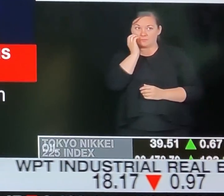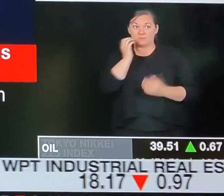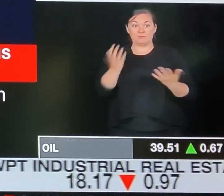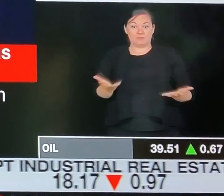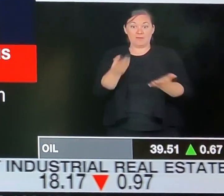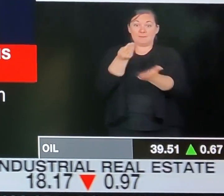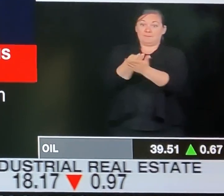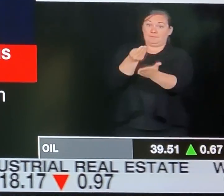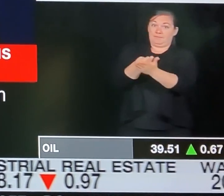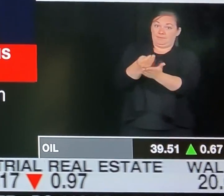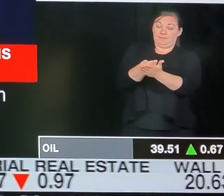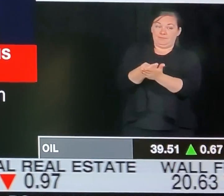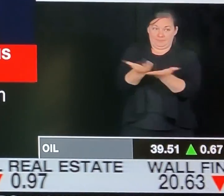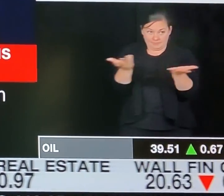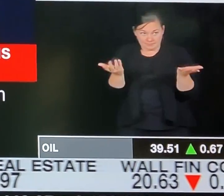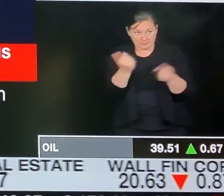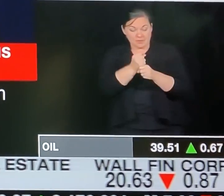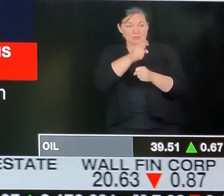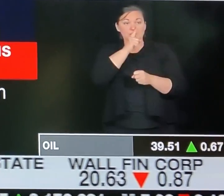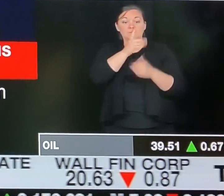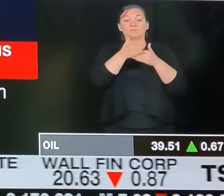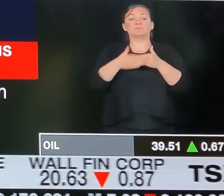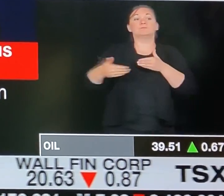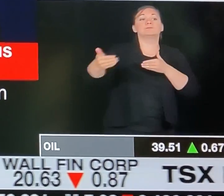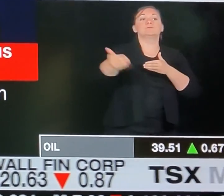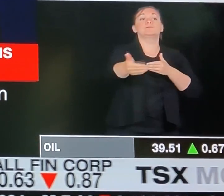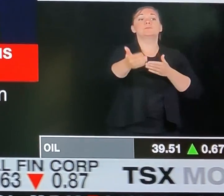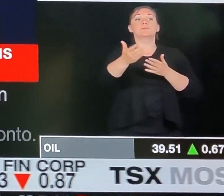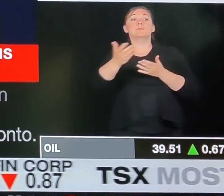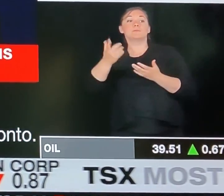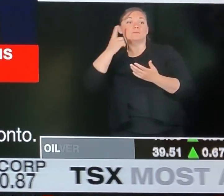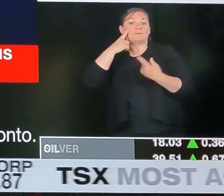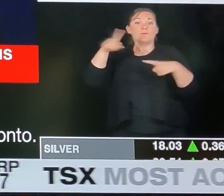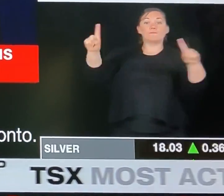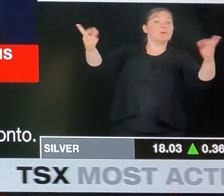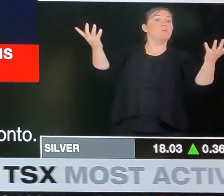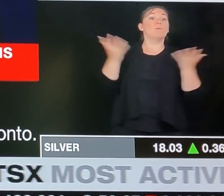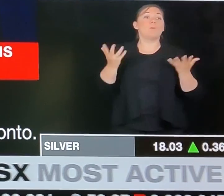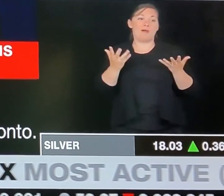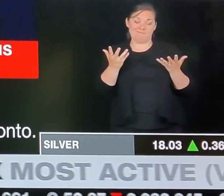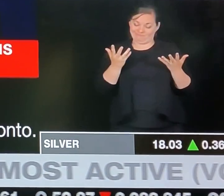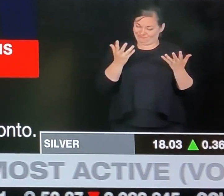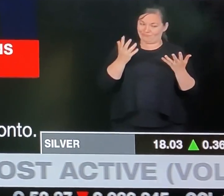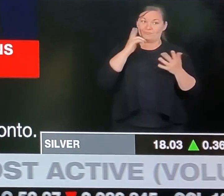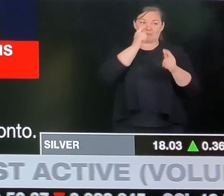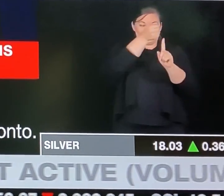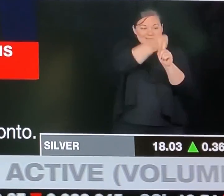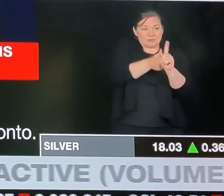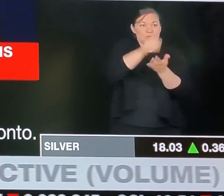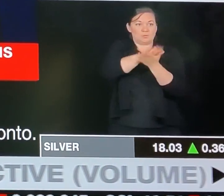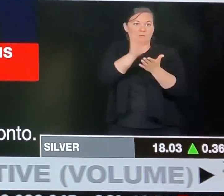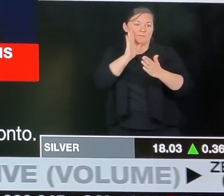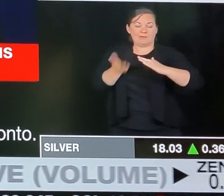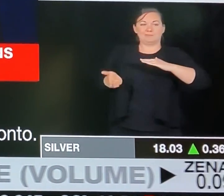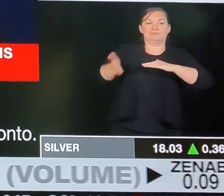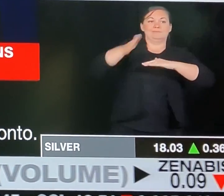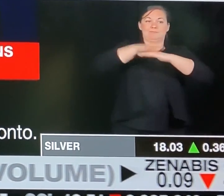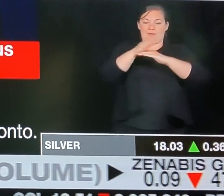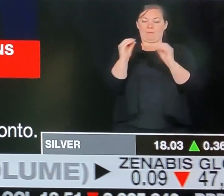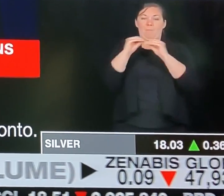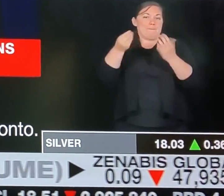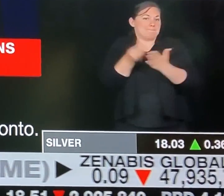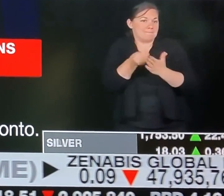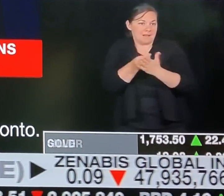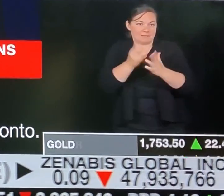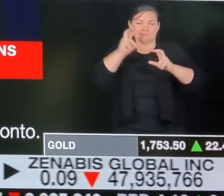is going to help hire more psychologists, psychotherapists, and social workers. We've increased funding for technology, an additional $15 million to purchase